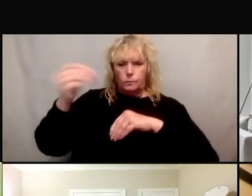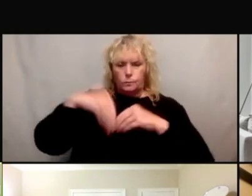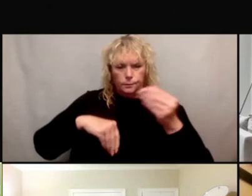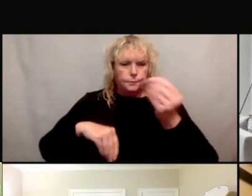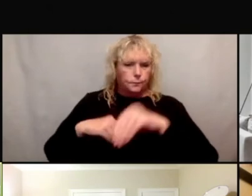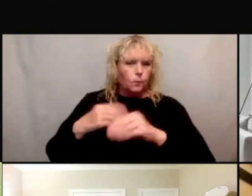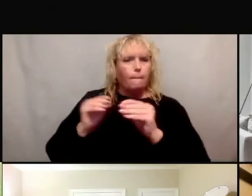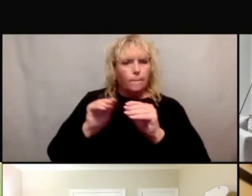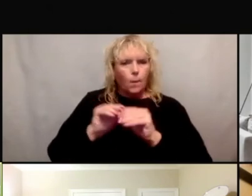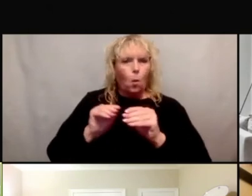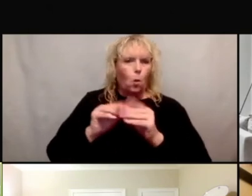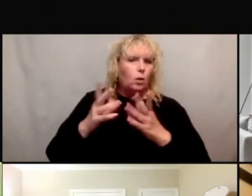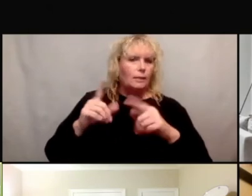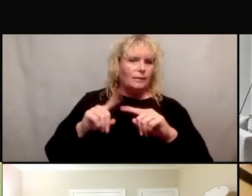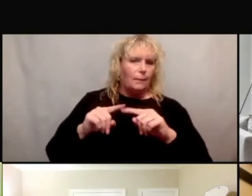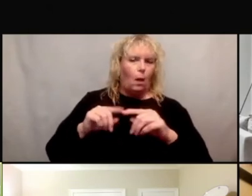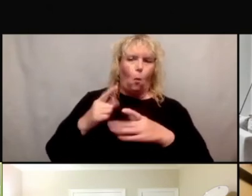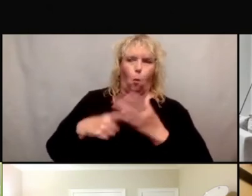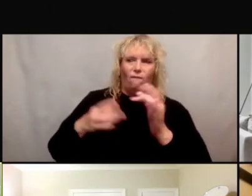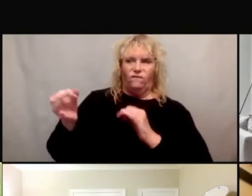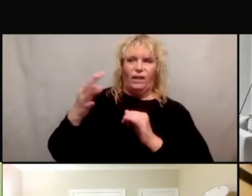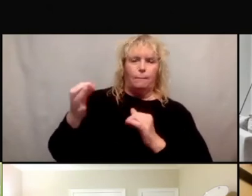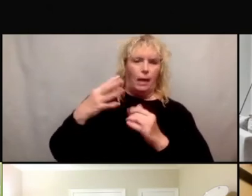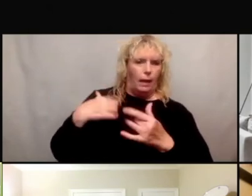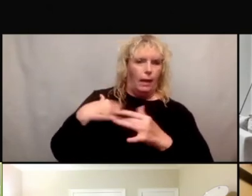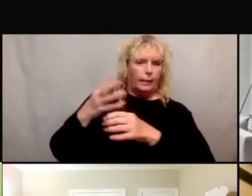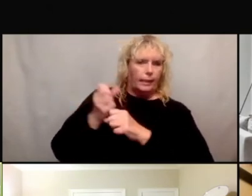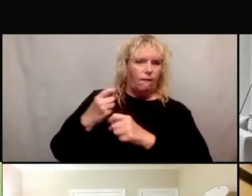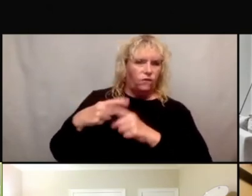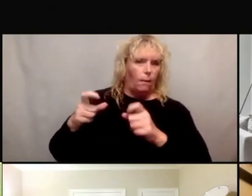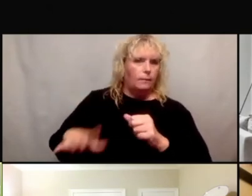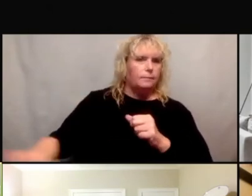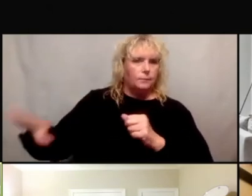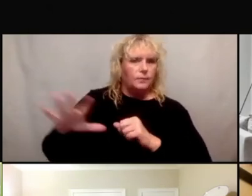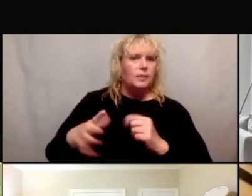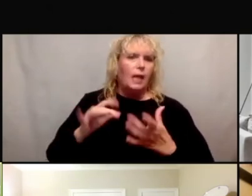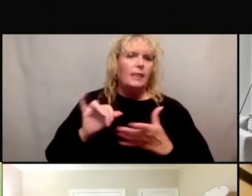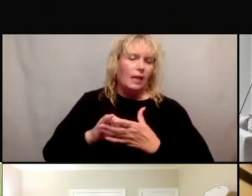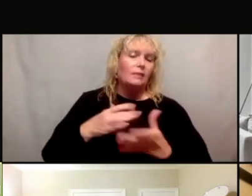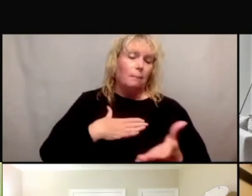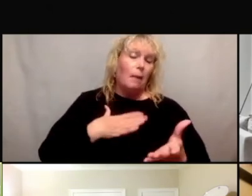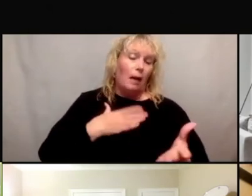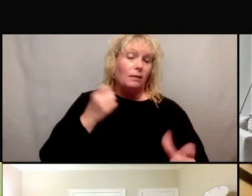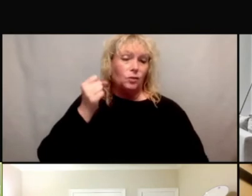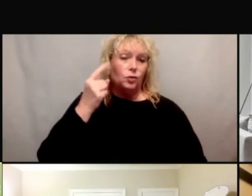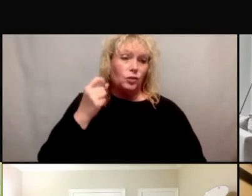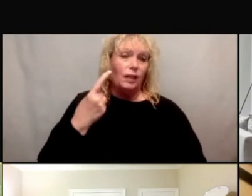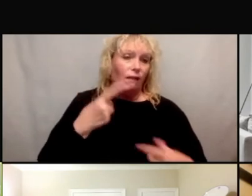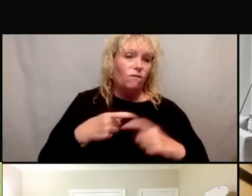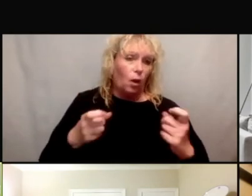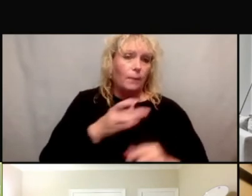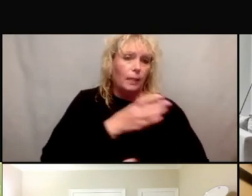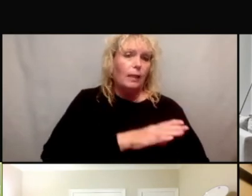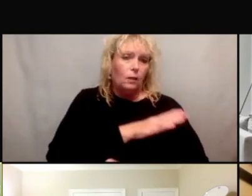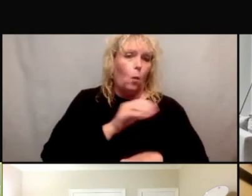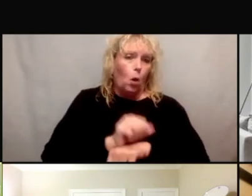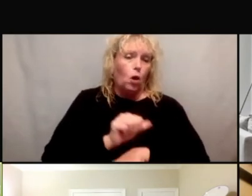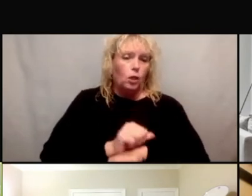inclusive based on the feedback you're getting. So that for me has been my little nugget from my health literacy and clinical research work.